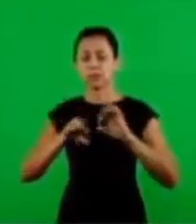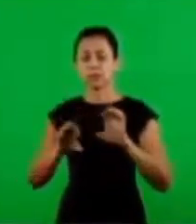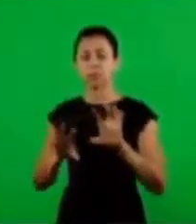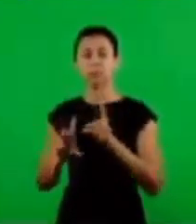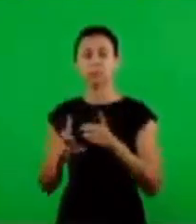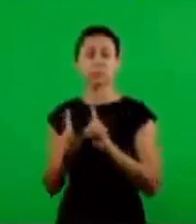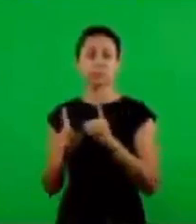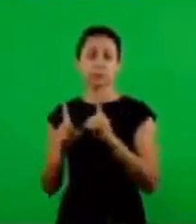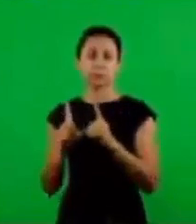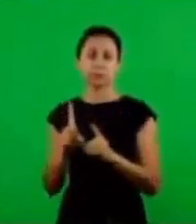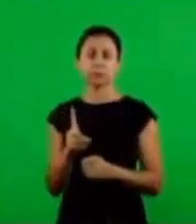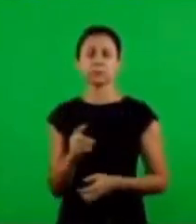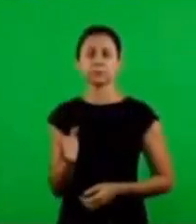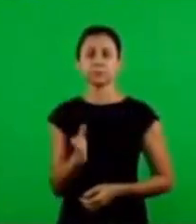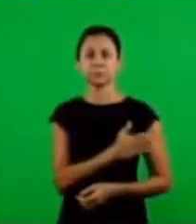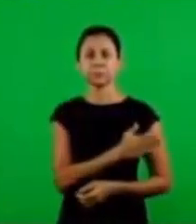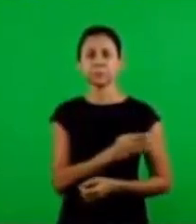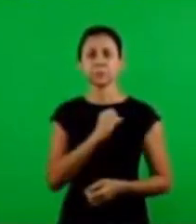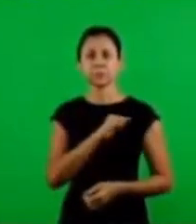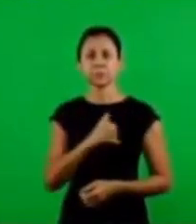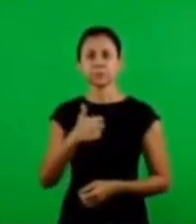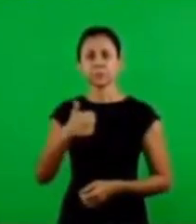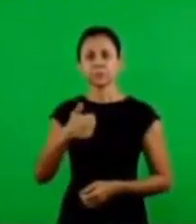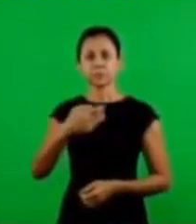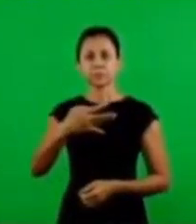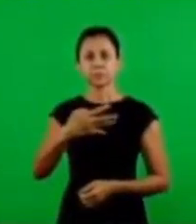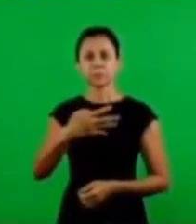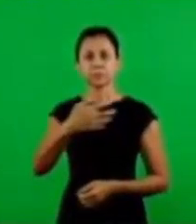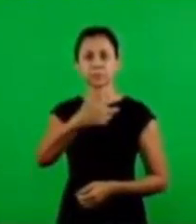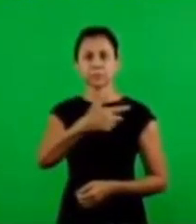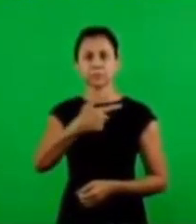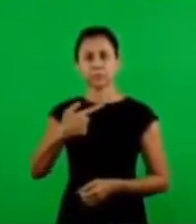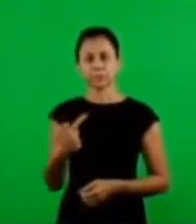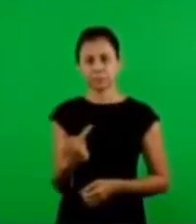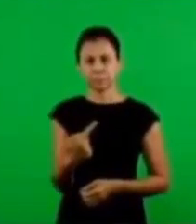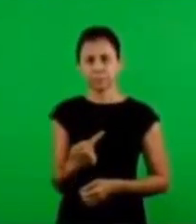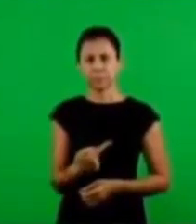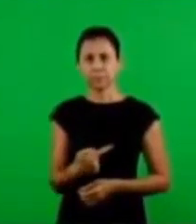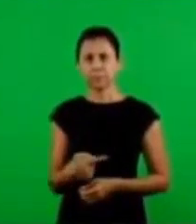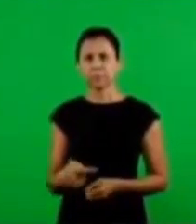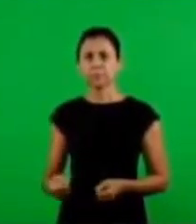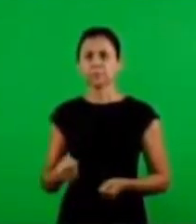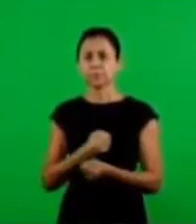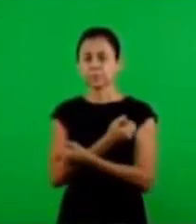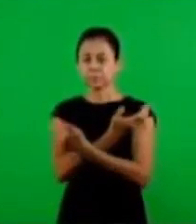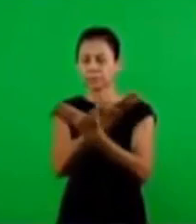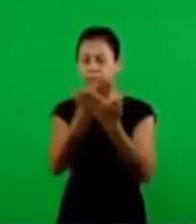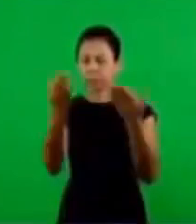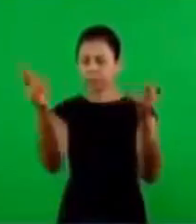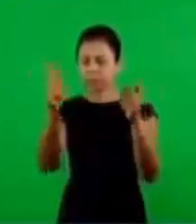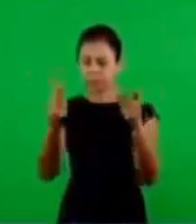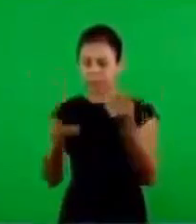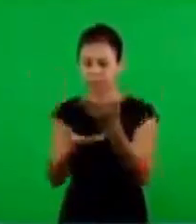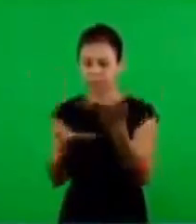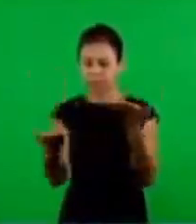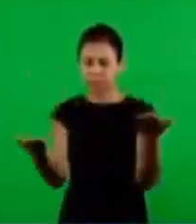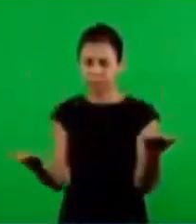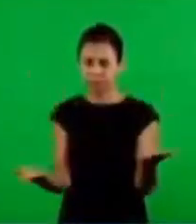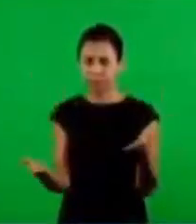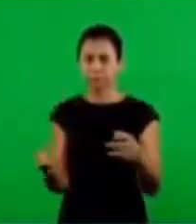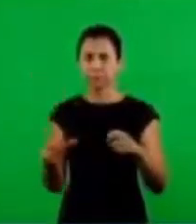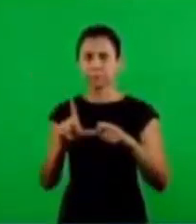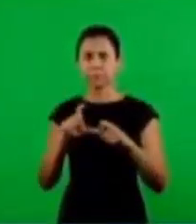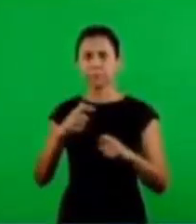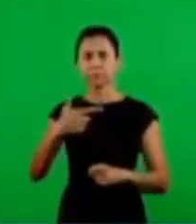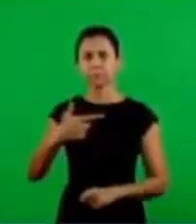disciples. The other prophets in John 14, verse 27, Peace I live with you, my peace I give to